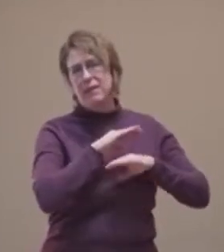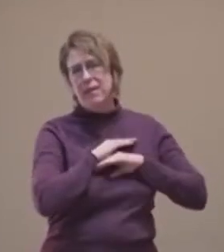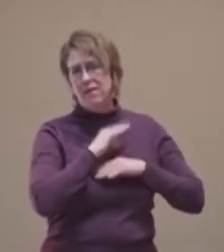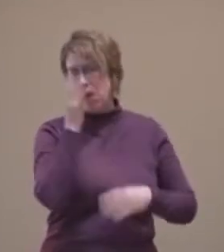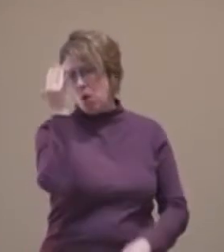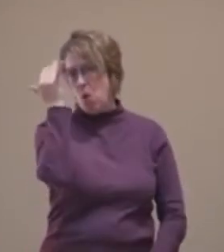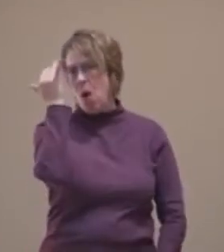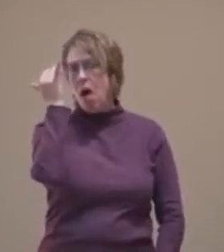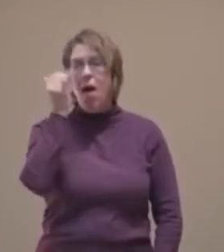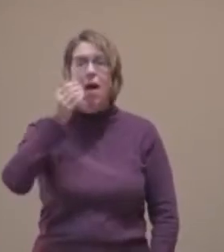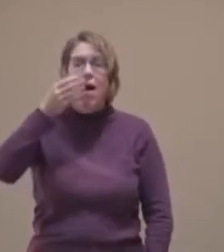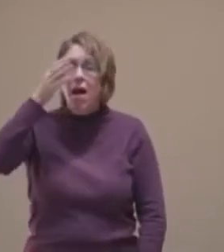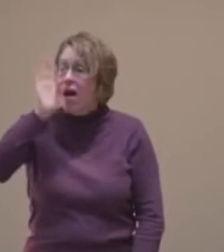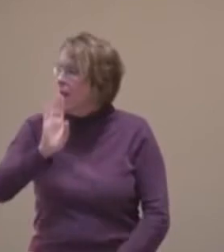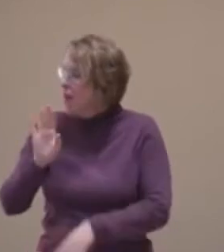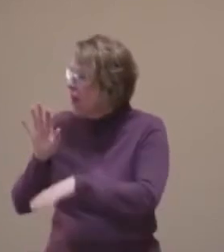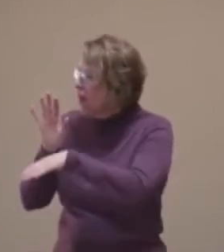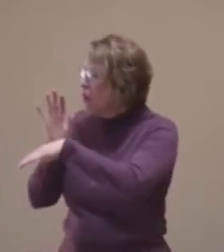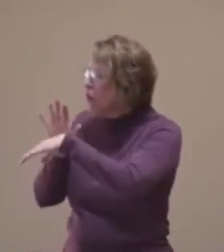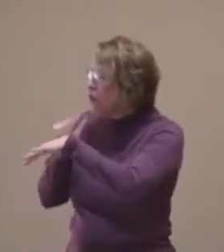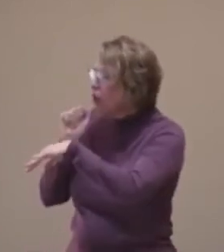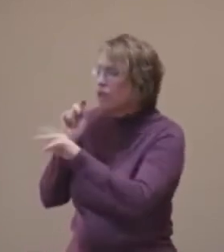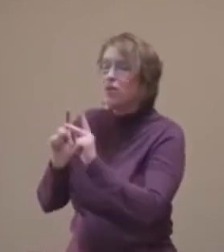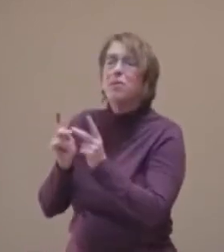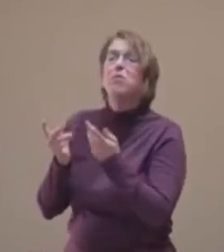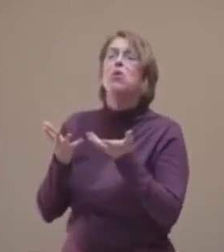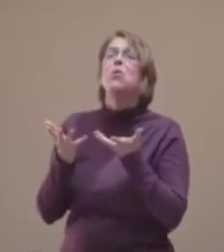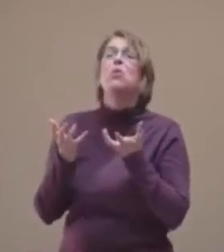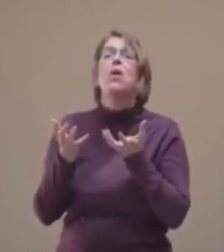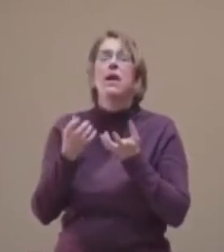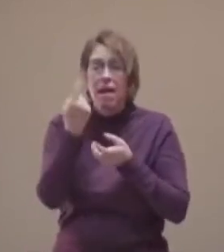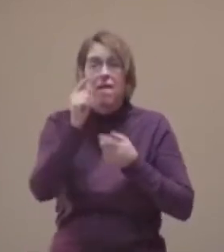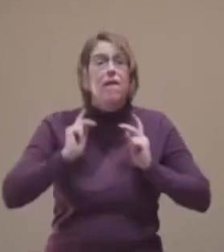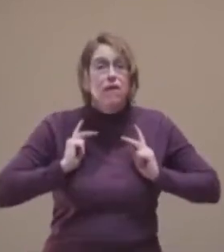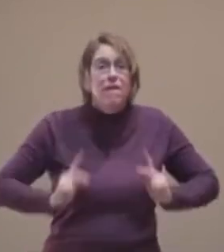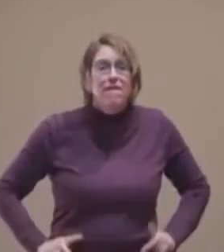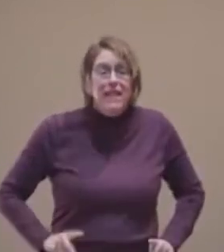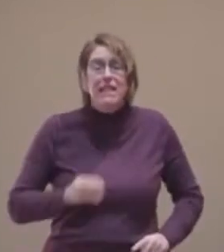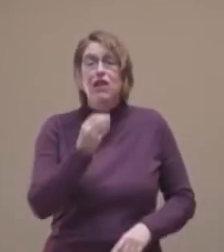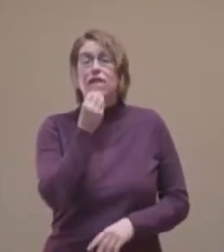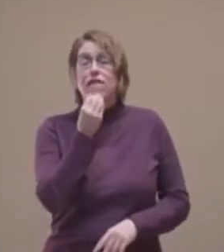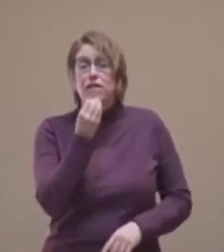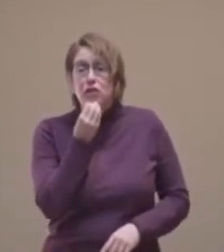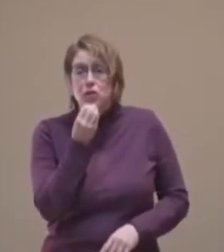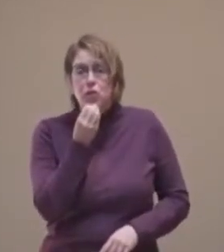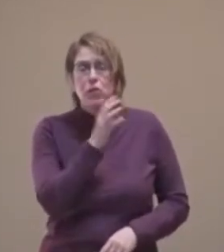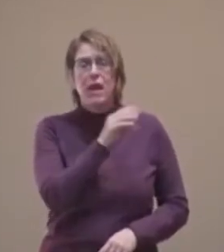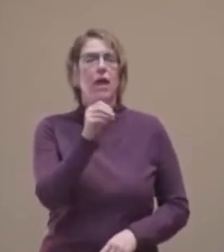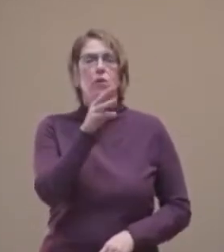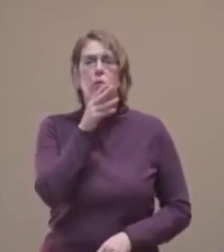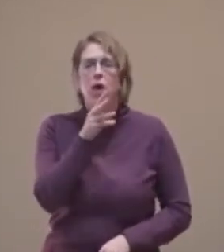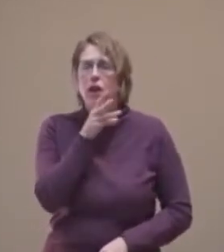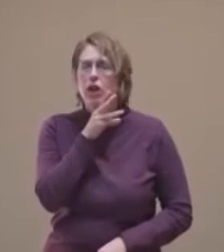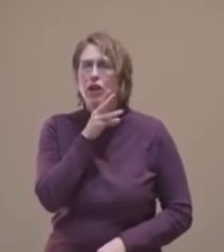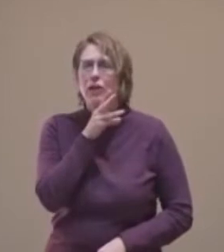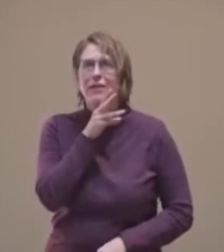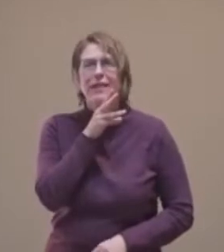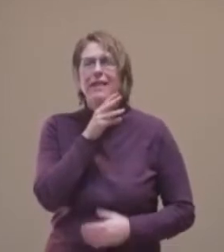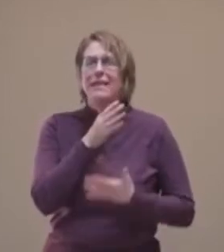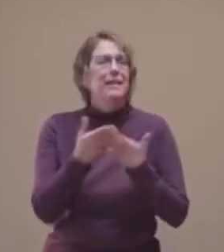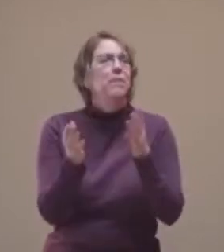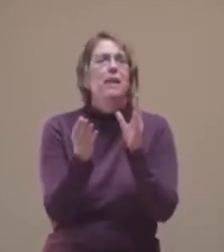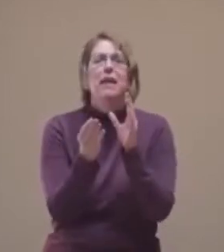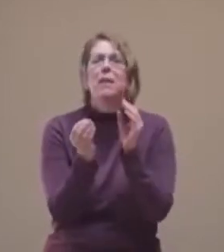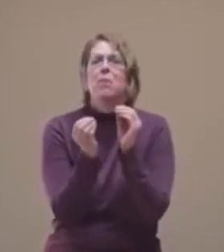God calls to a people who are longing. Longing for physical food and water and people longing for something more, some